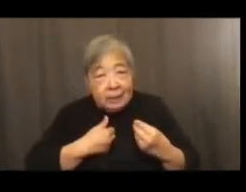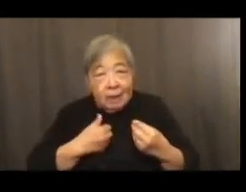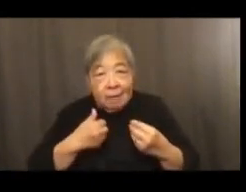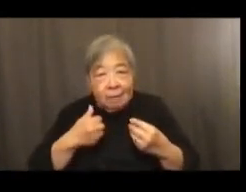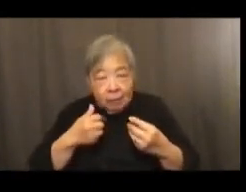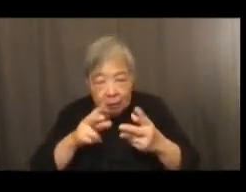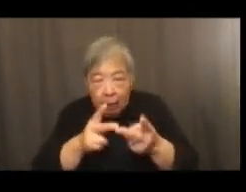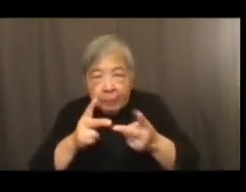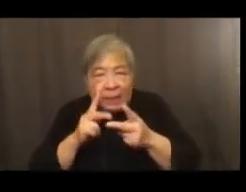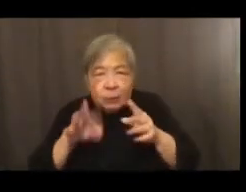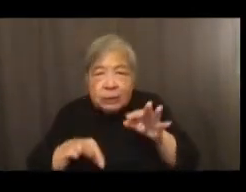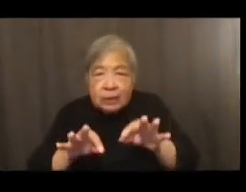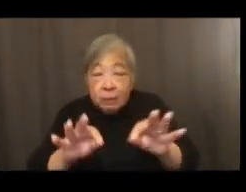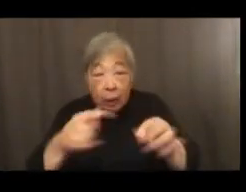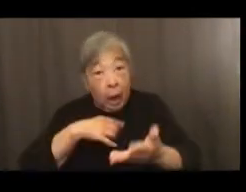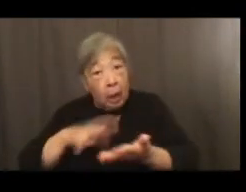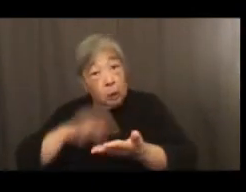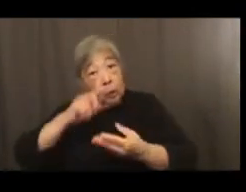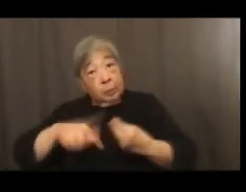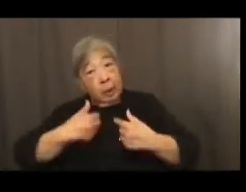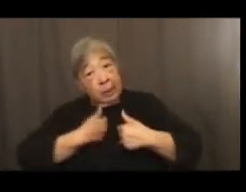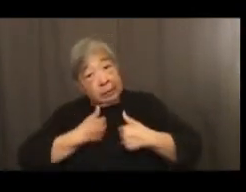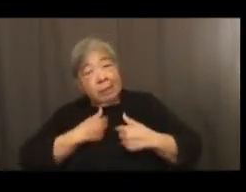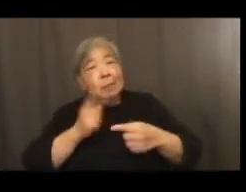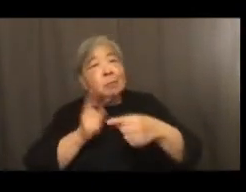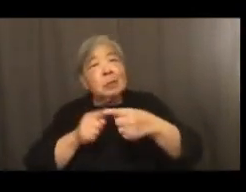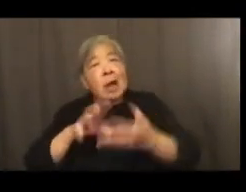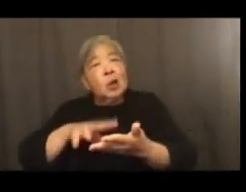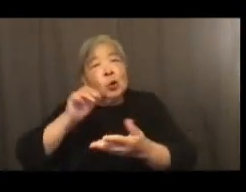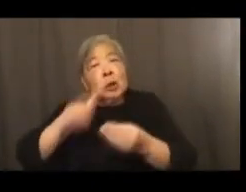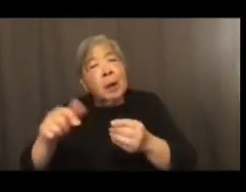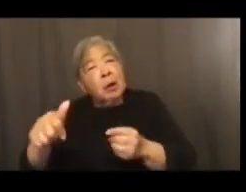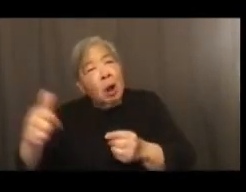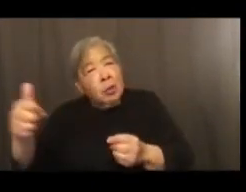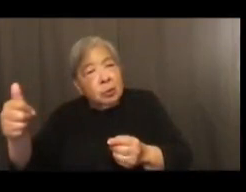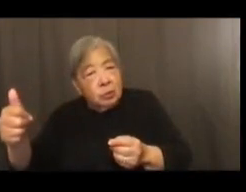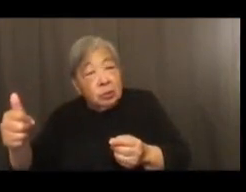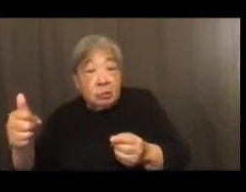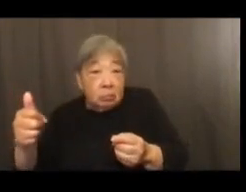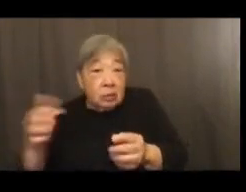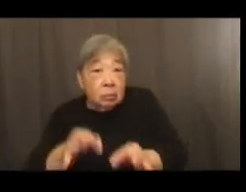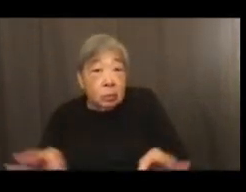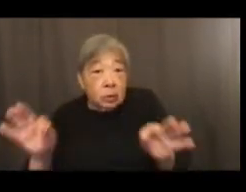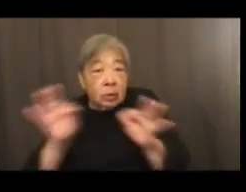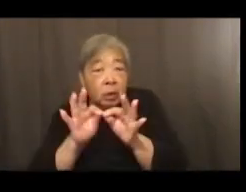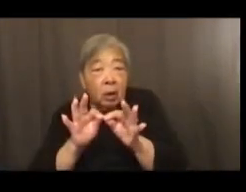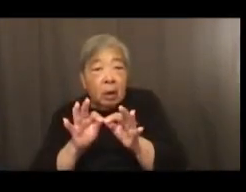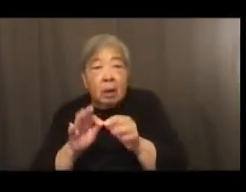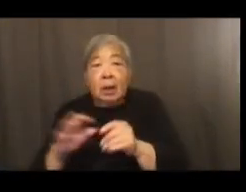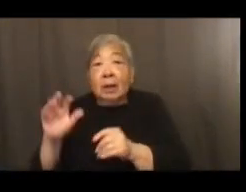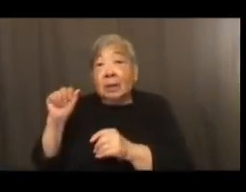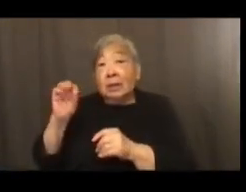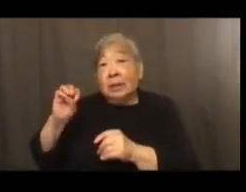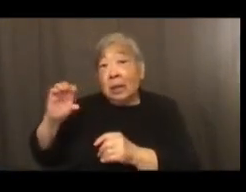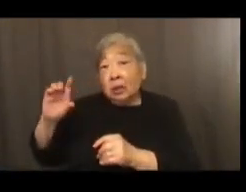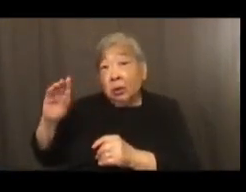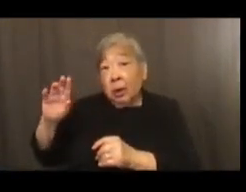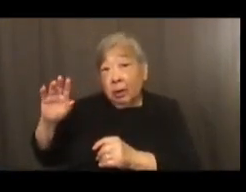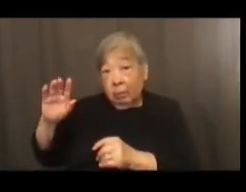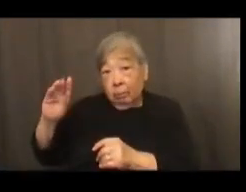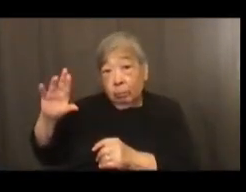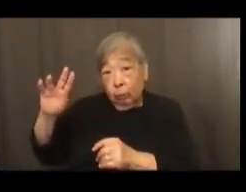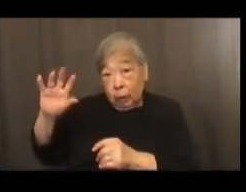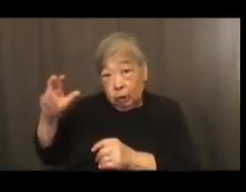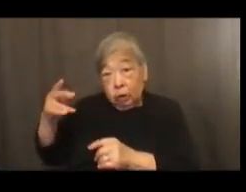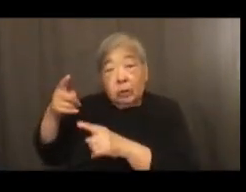in the space, but also about each other. And I think that's really important. Secretary Bunch, my predecessor in the museum and the